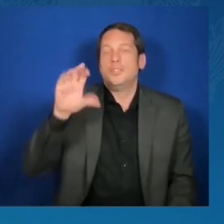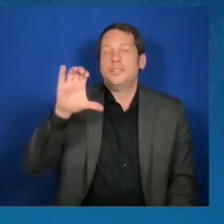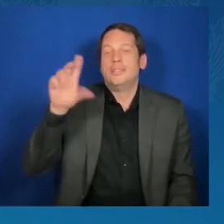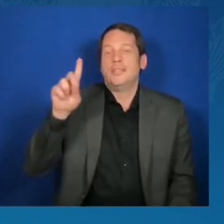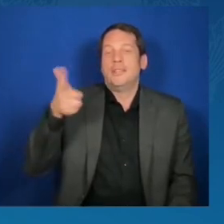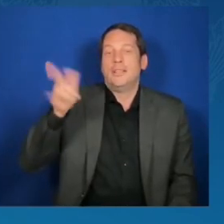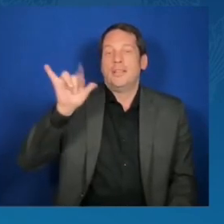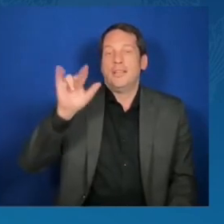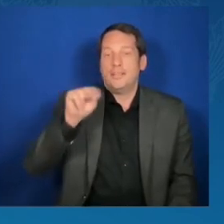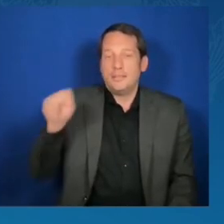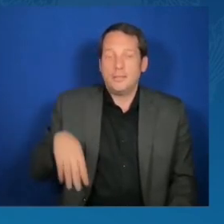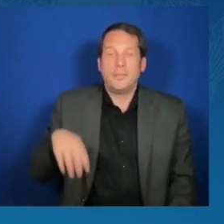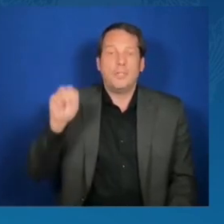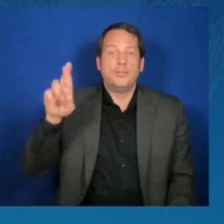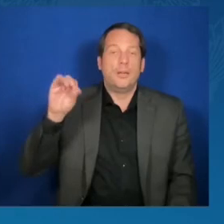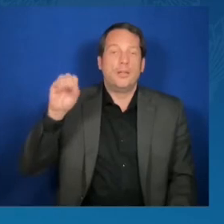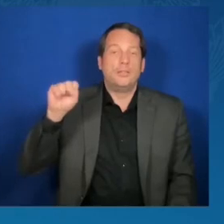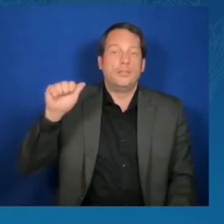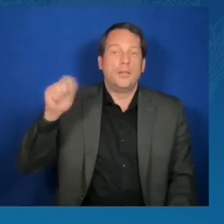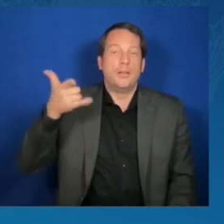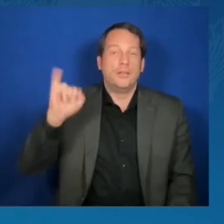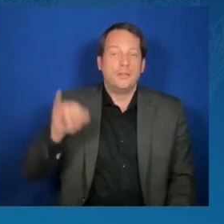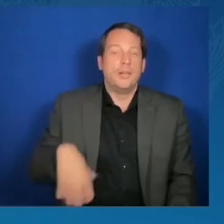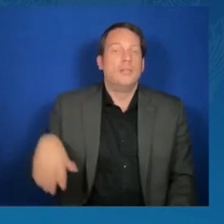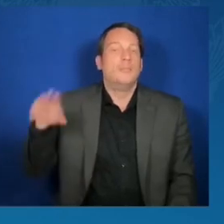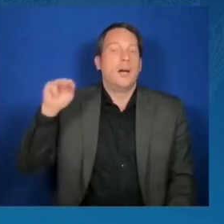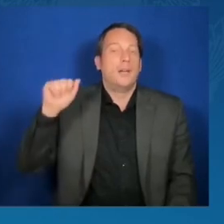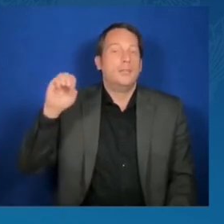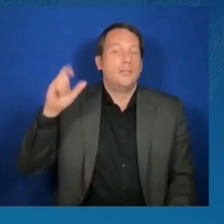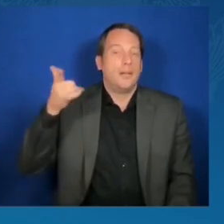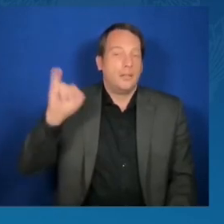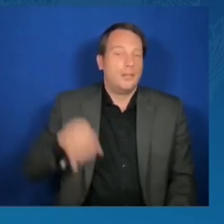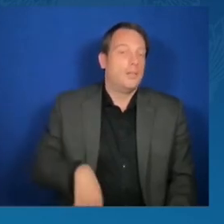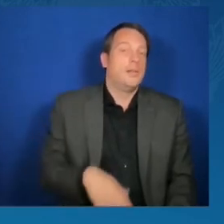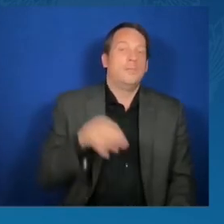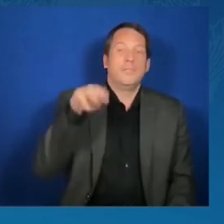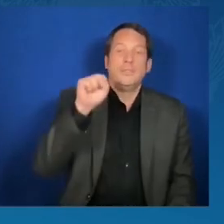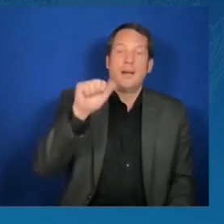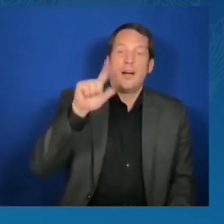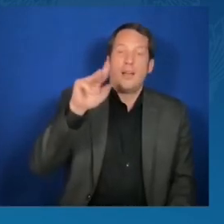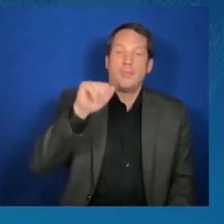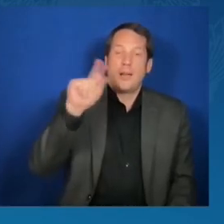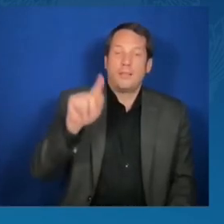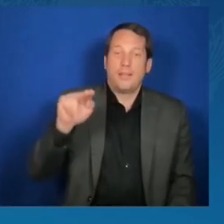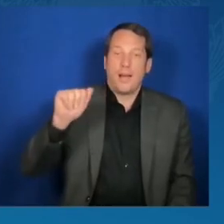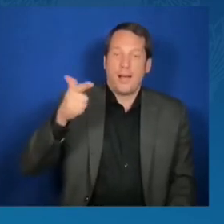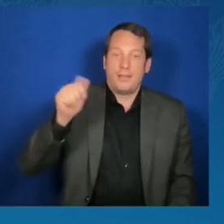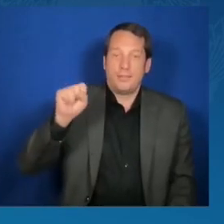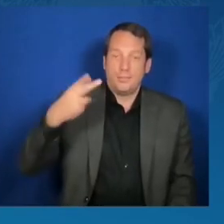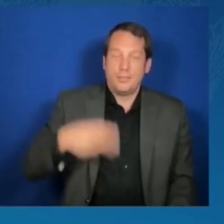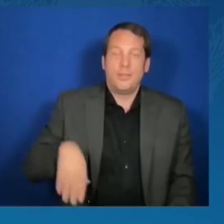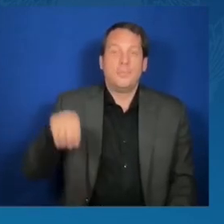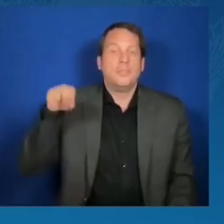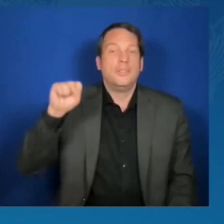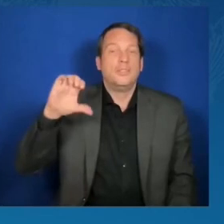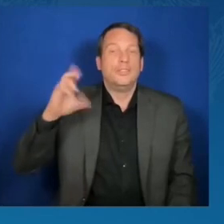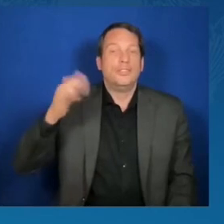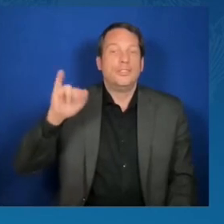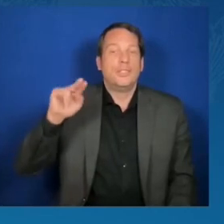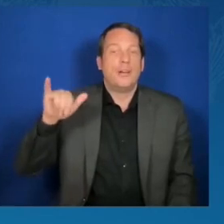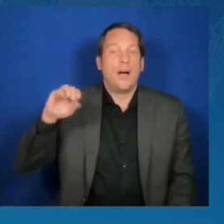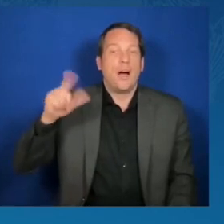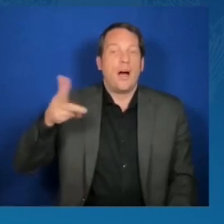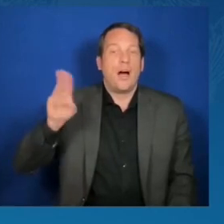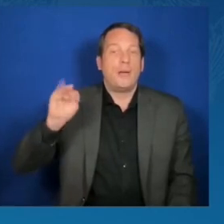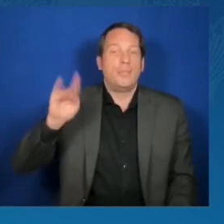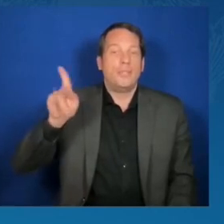Ms. Chinni Ogumaki. Present. Mr. Ham Saranjogi. Present. Mr. Young. Present.